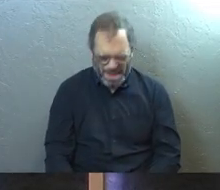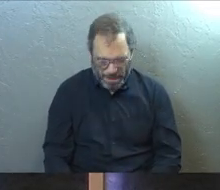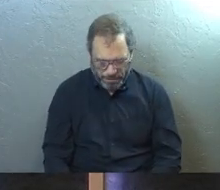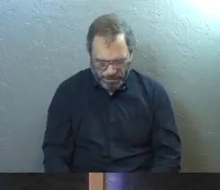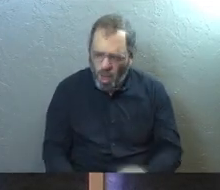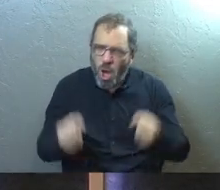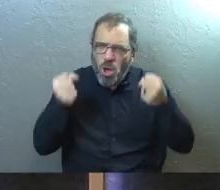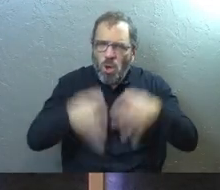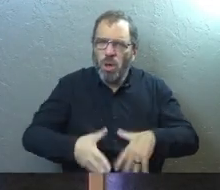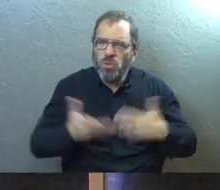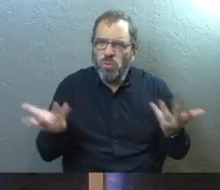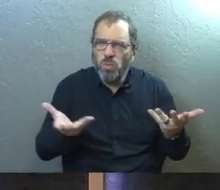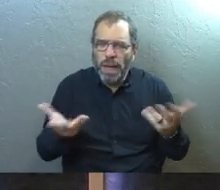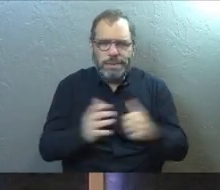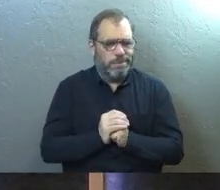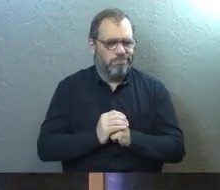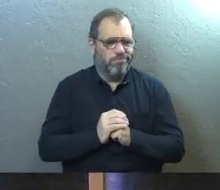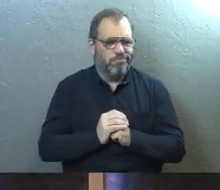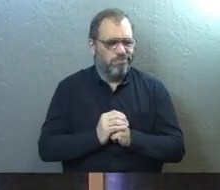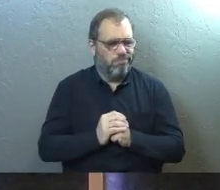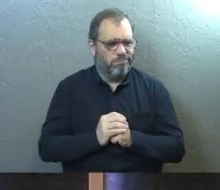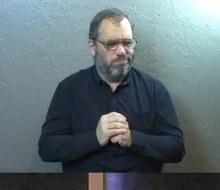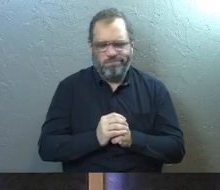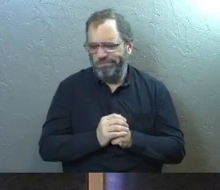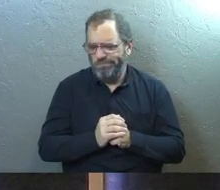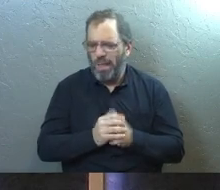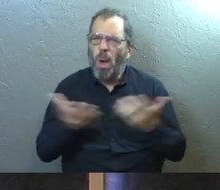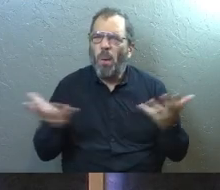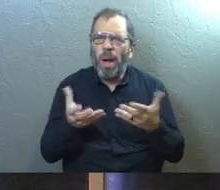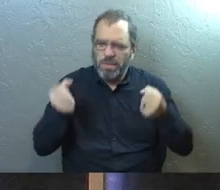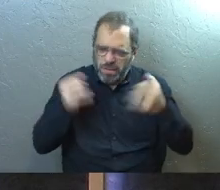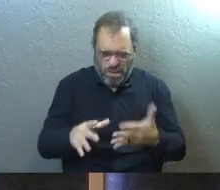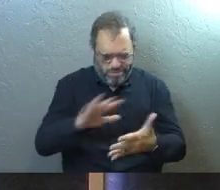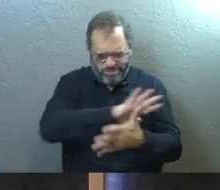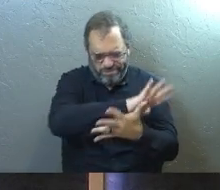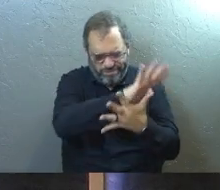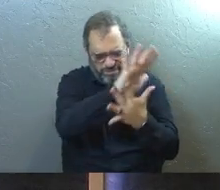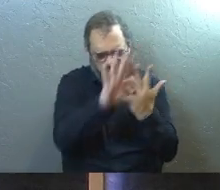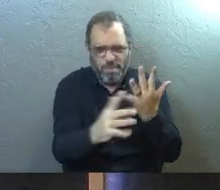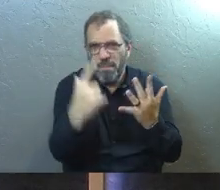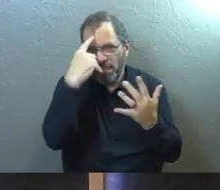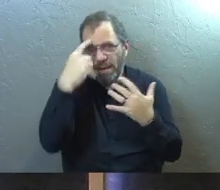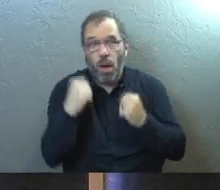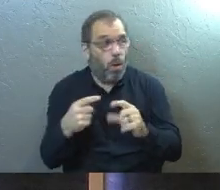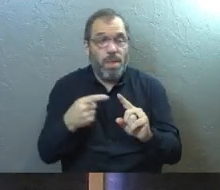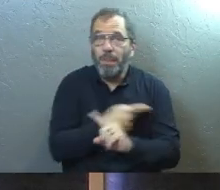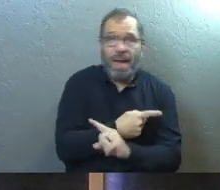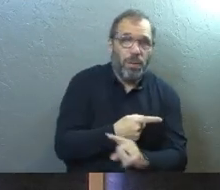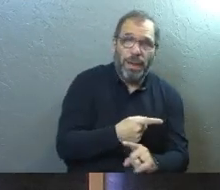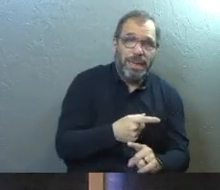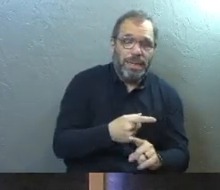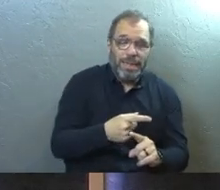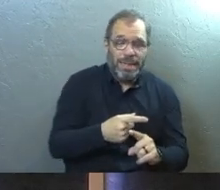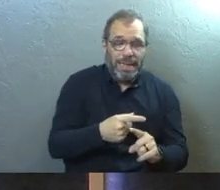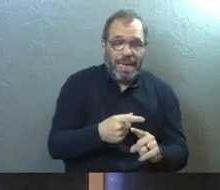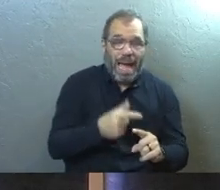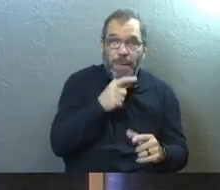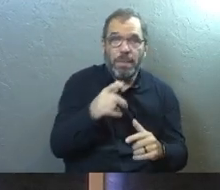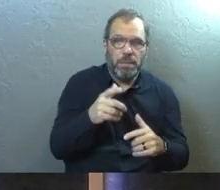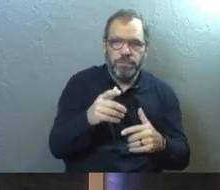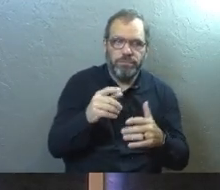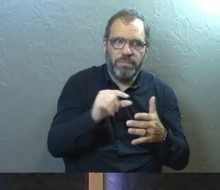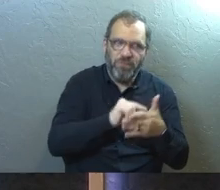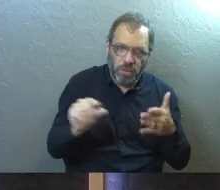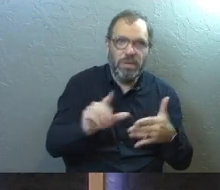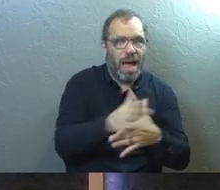What causes all this stuff? Uh, we wonder, um, what causes all these mental health struggles? And, and by the way, it's not lost on me that I haven't shared a